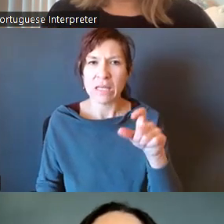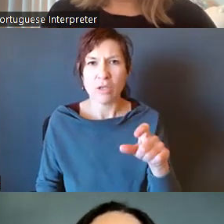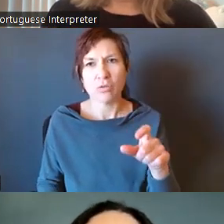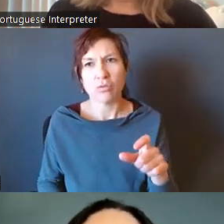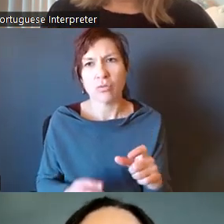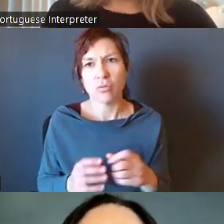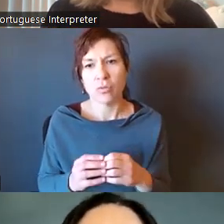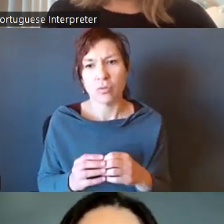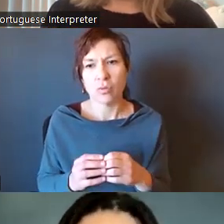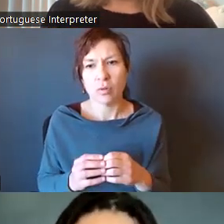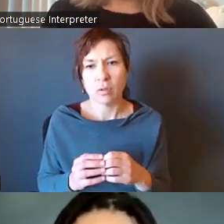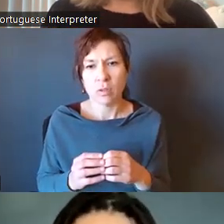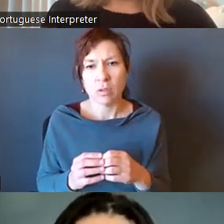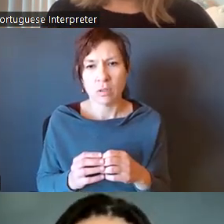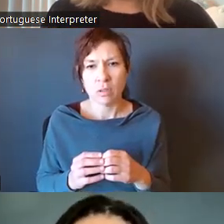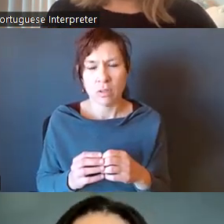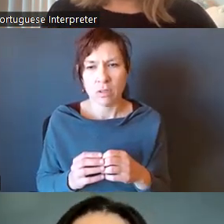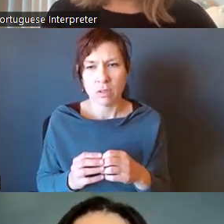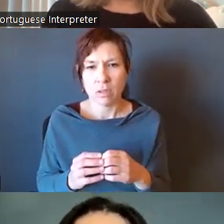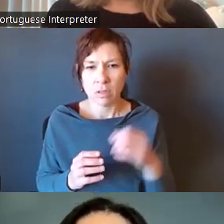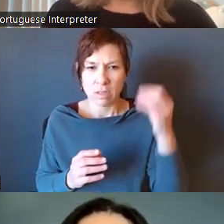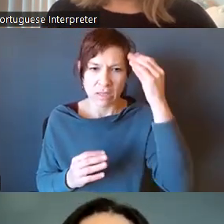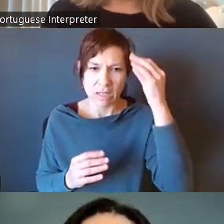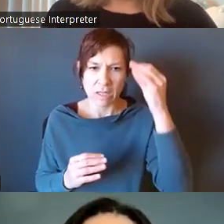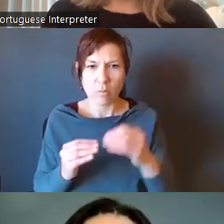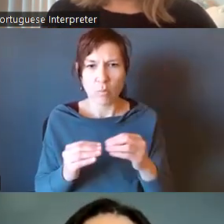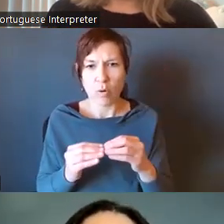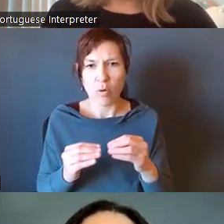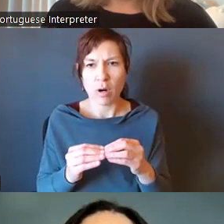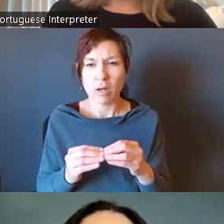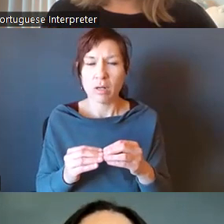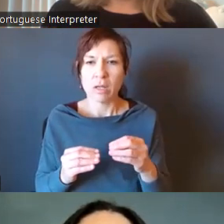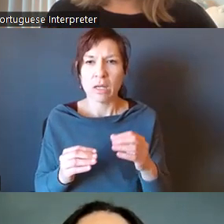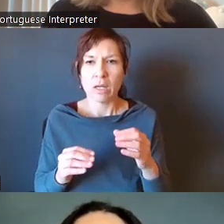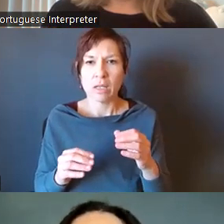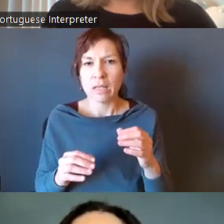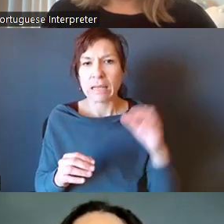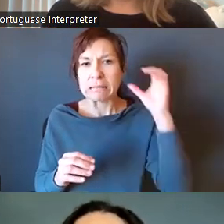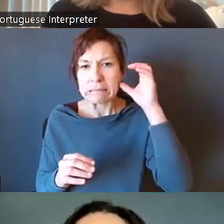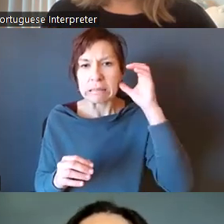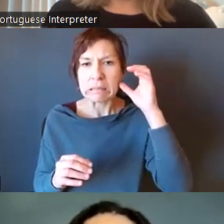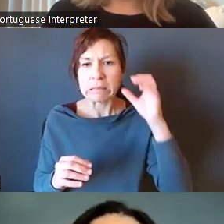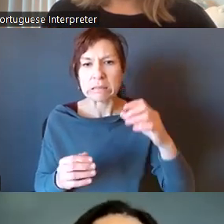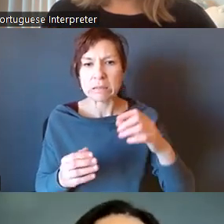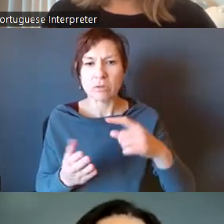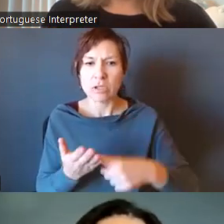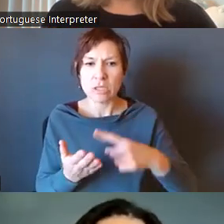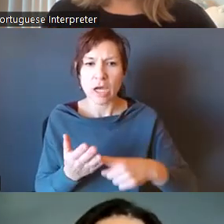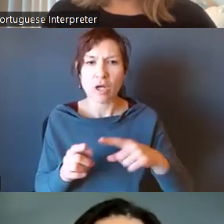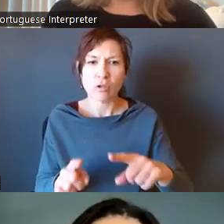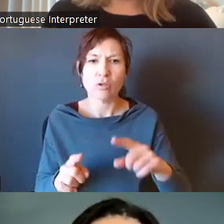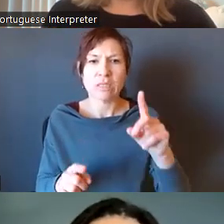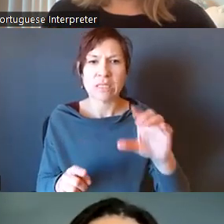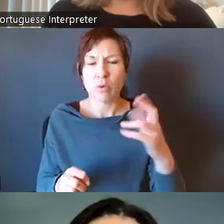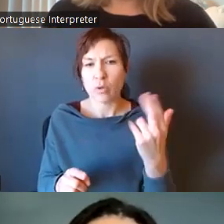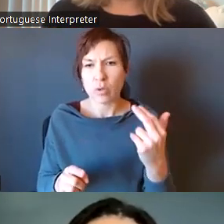of listening and talking during the December 13th meeting. And then give us some time